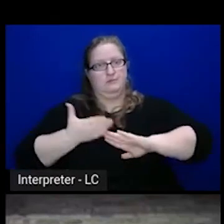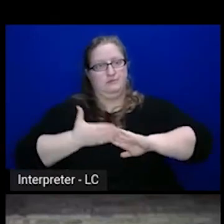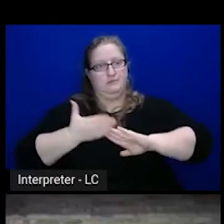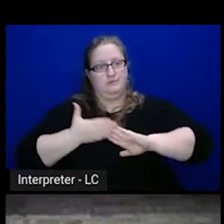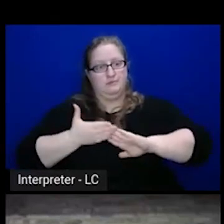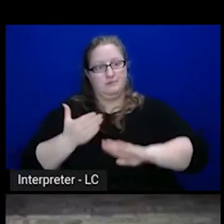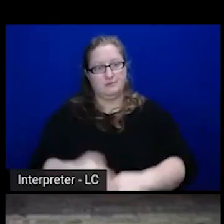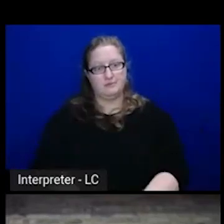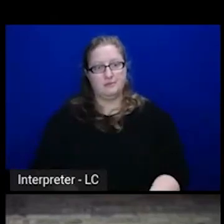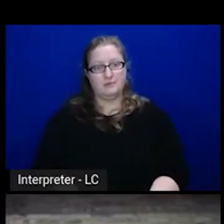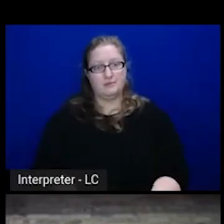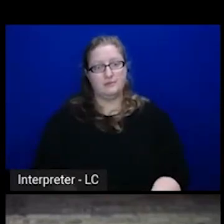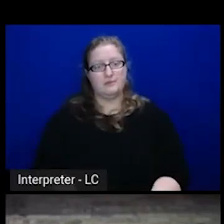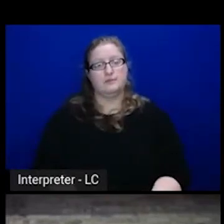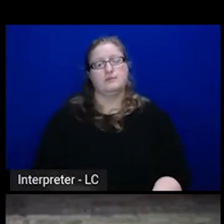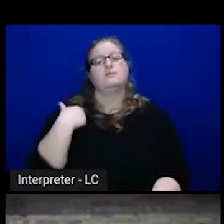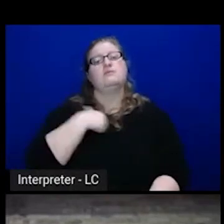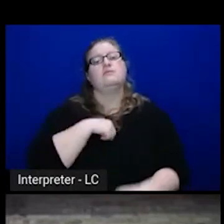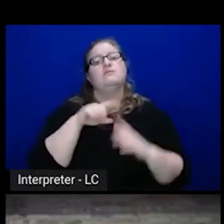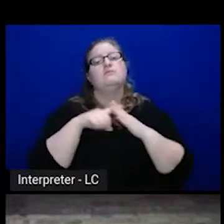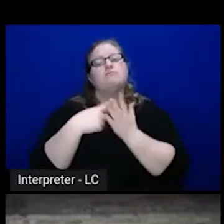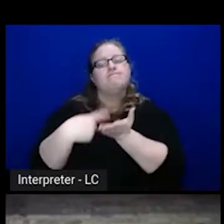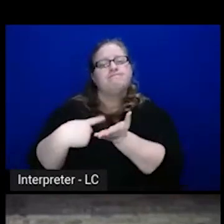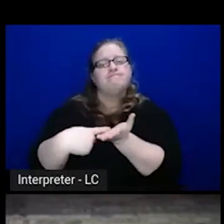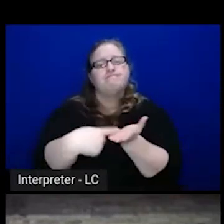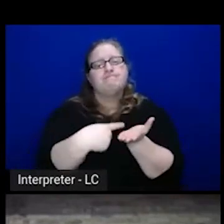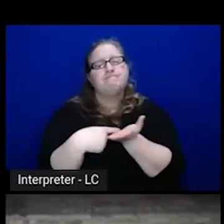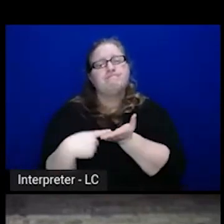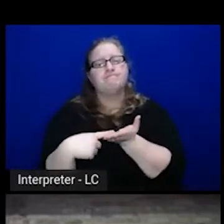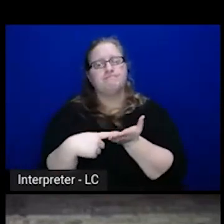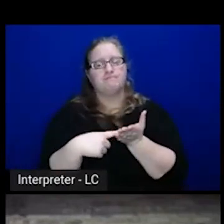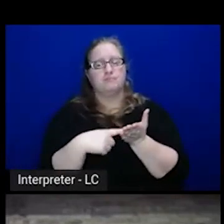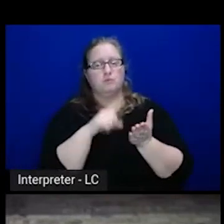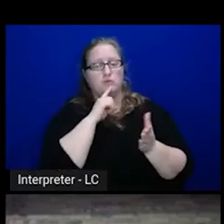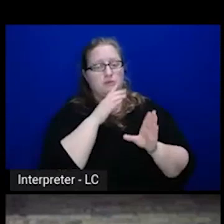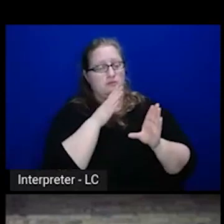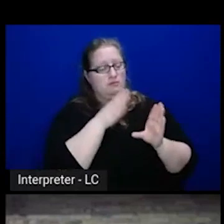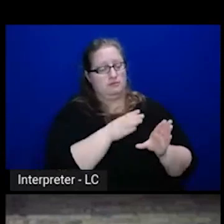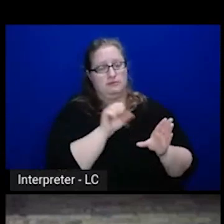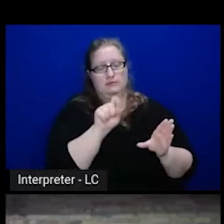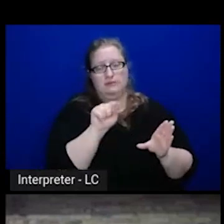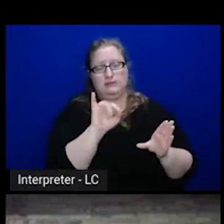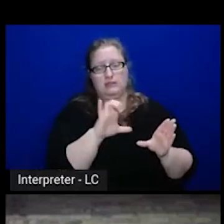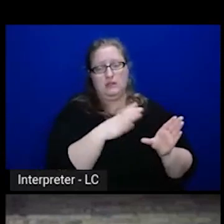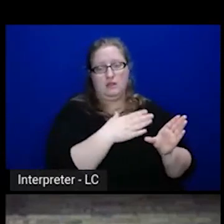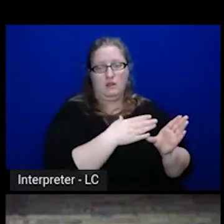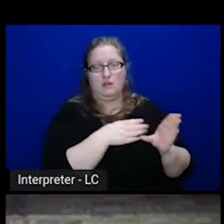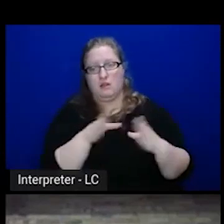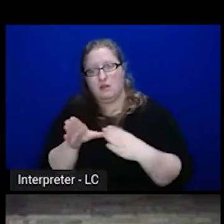So once we started talking about shifting from the static approach to think about how we're doing things dynamically.